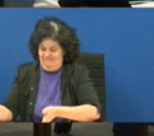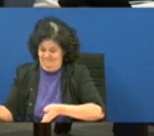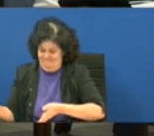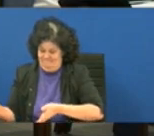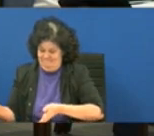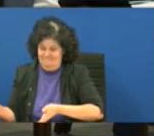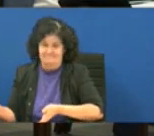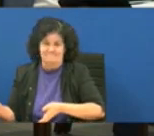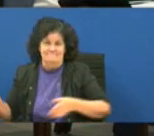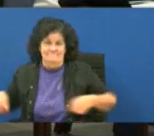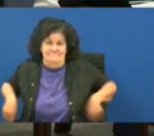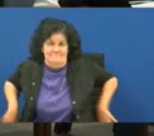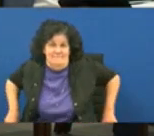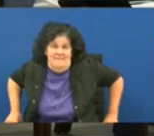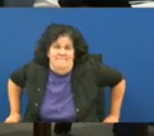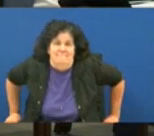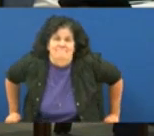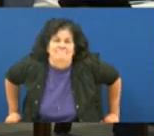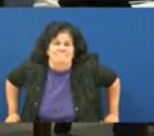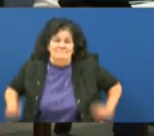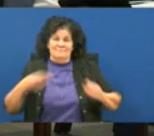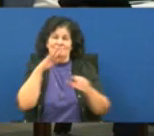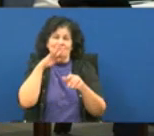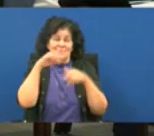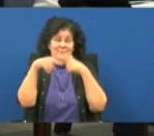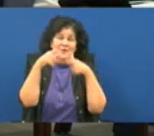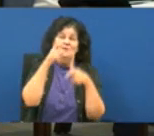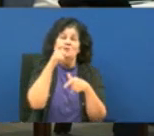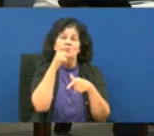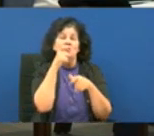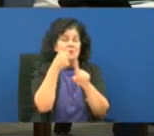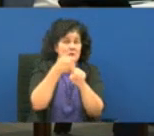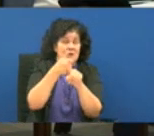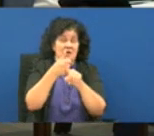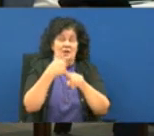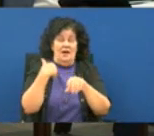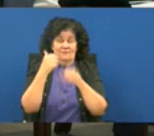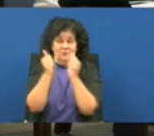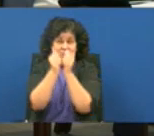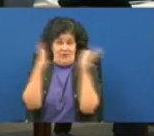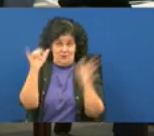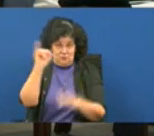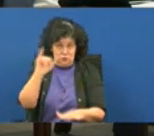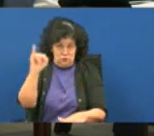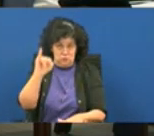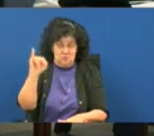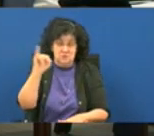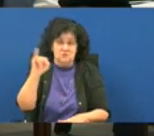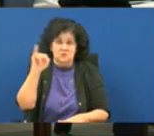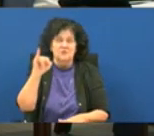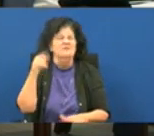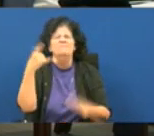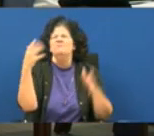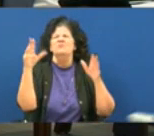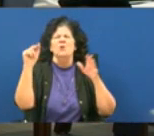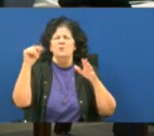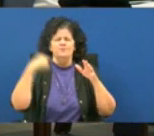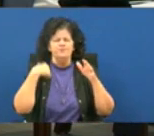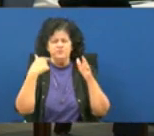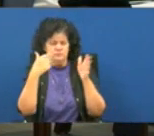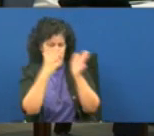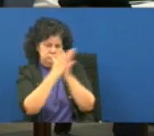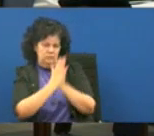quick question are we talking about uninsured just in general out people from outside the parish